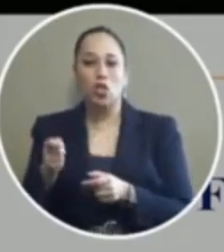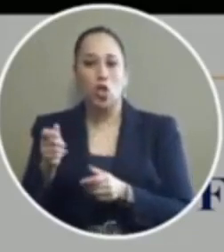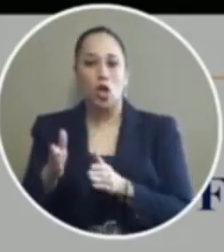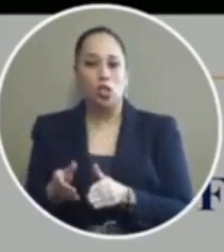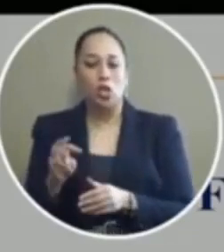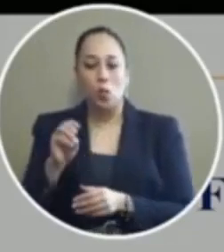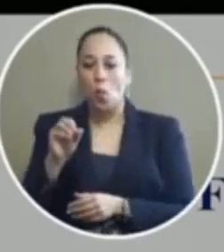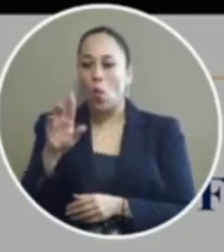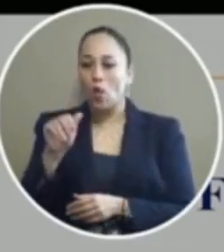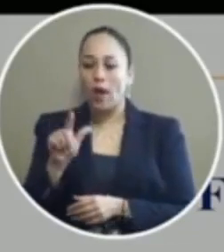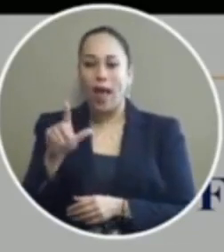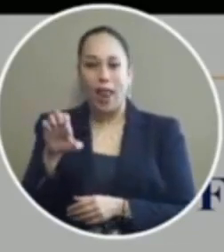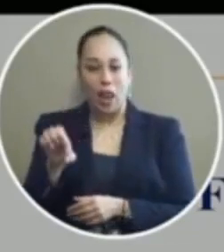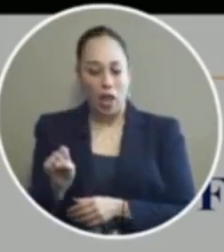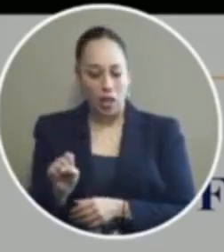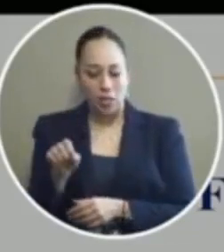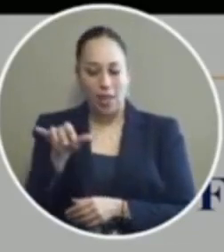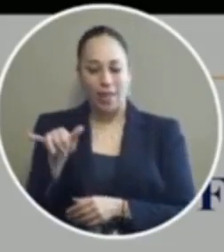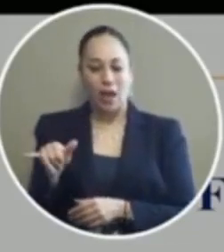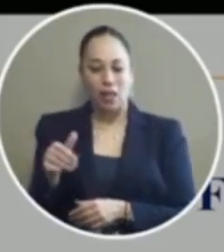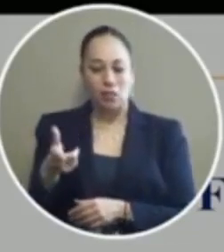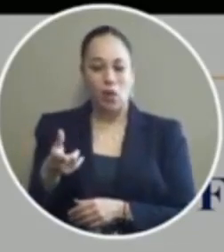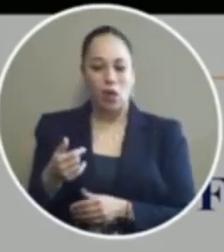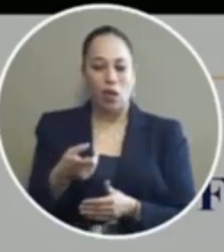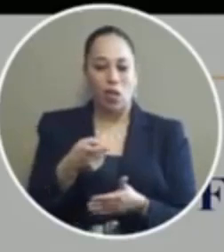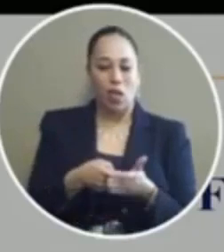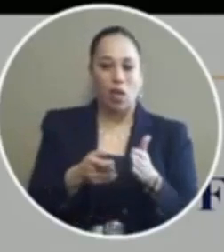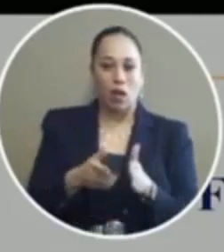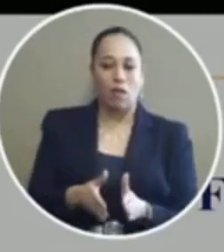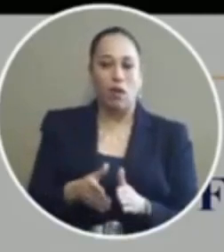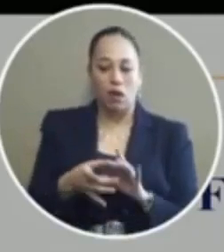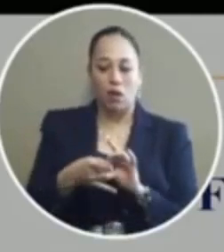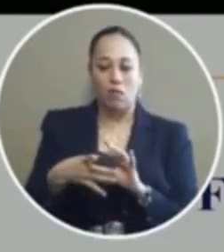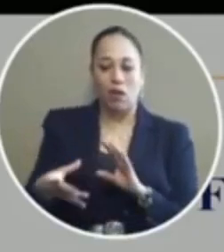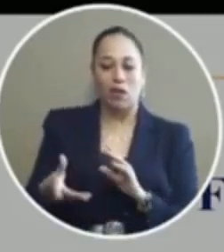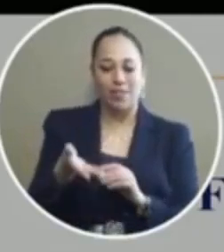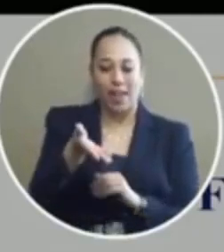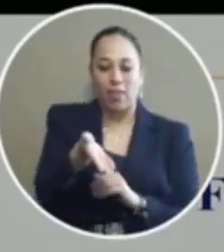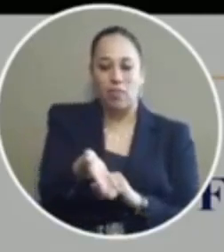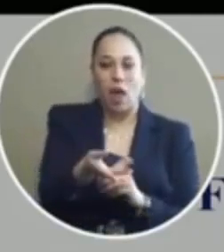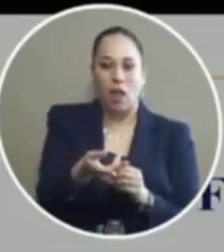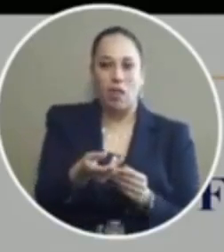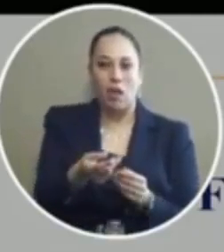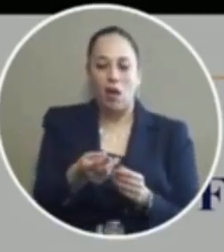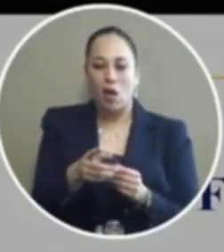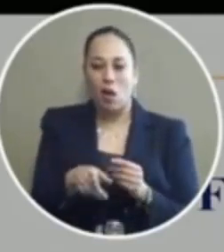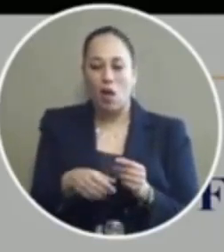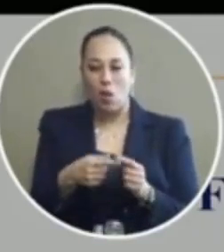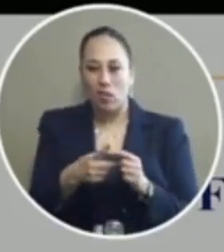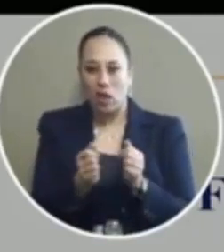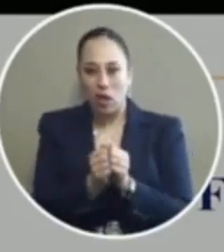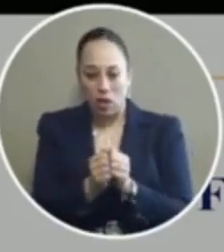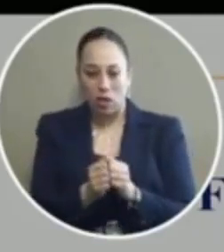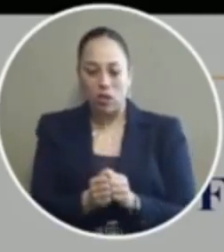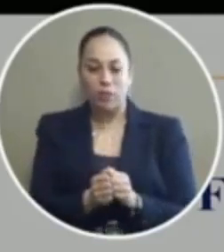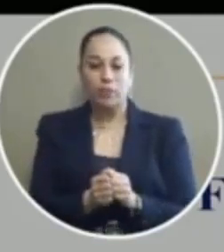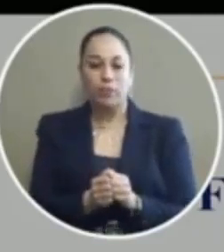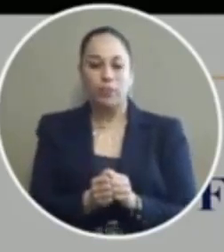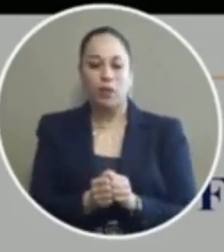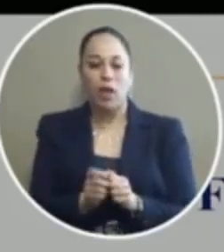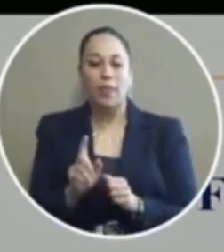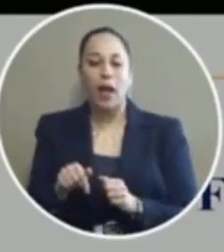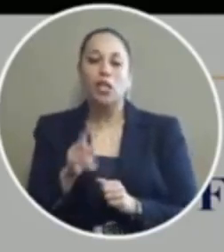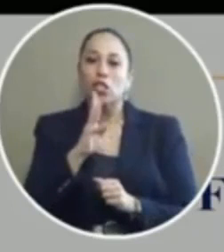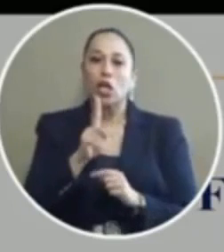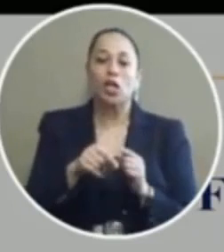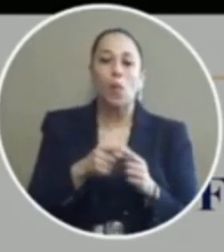first chance program allows for the offender to be released at the scene so that's why we talk about the